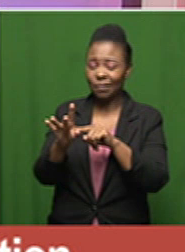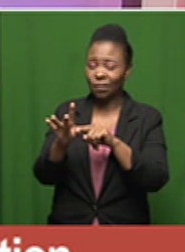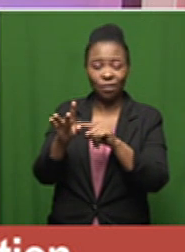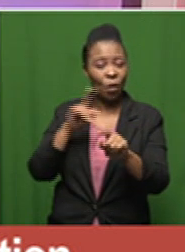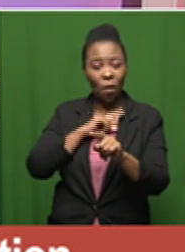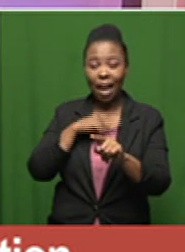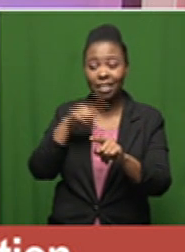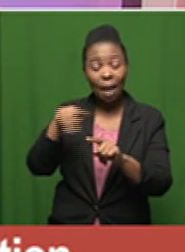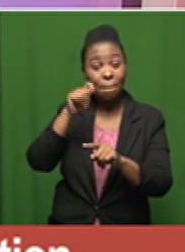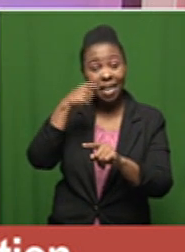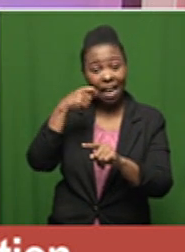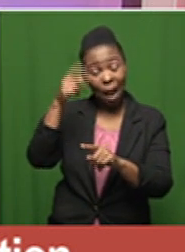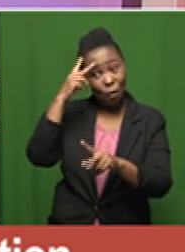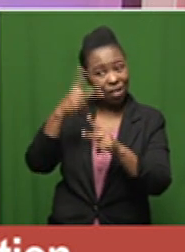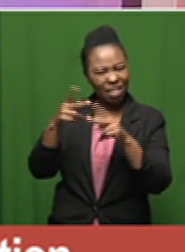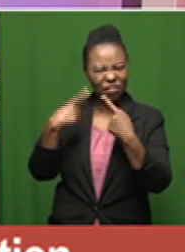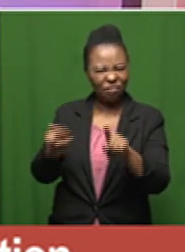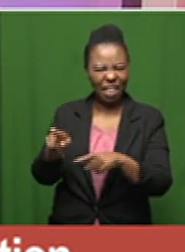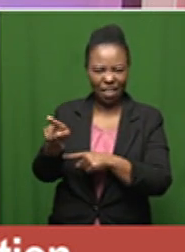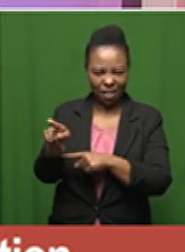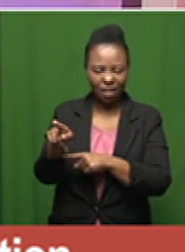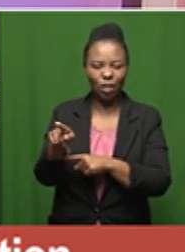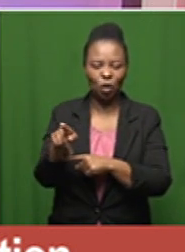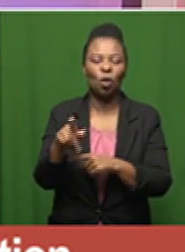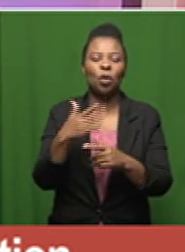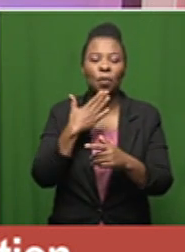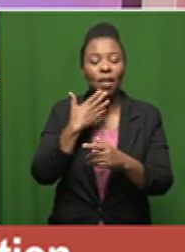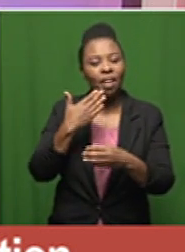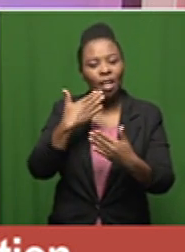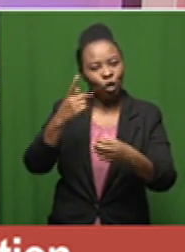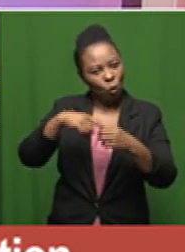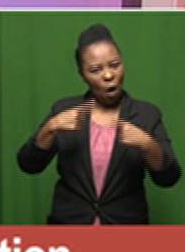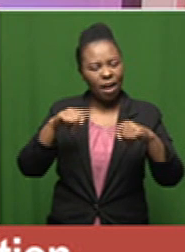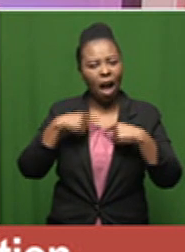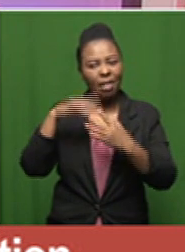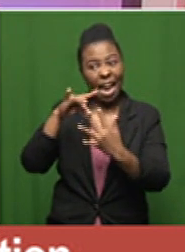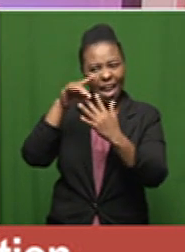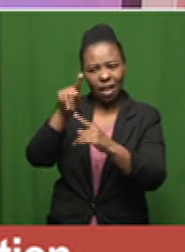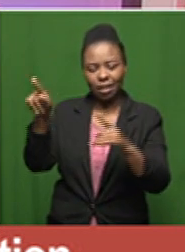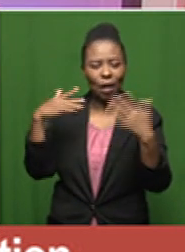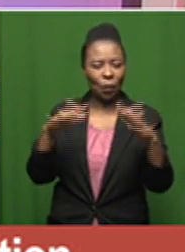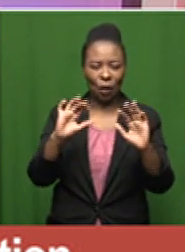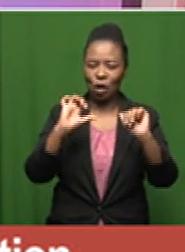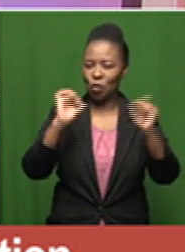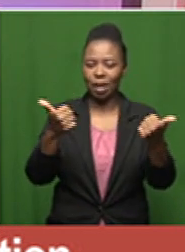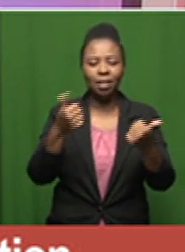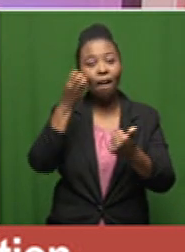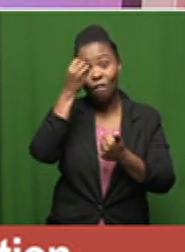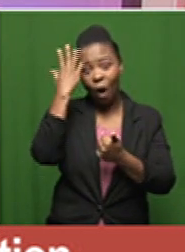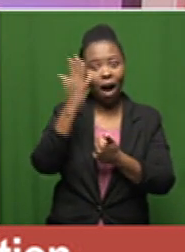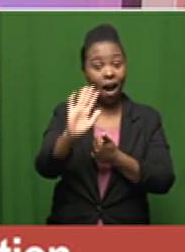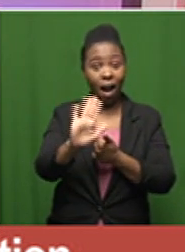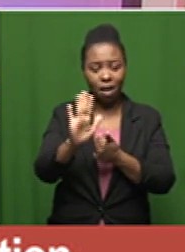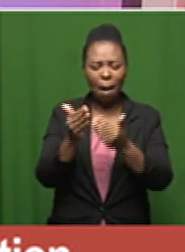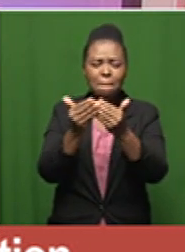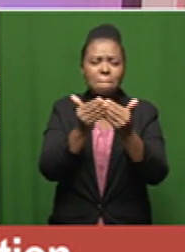medical professionals all right thanks so much indeed for joining us our guests were great as usual uh don't forget the only way to